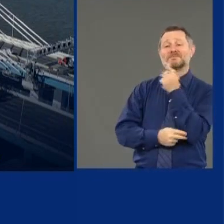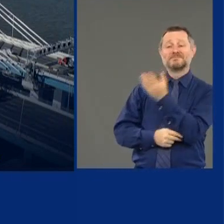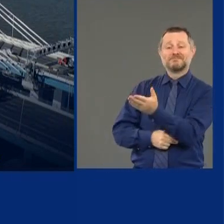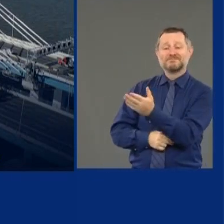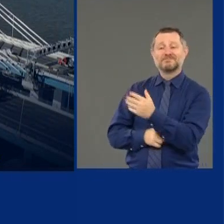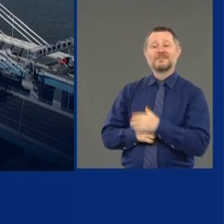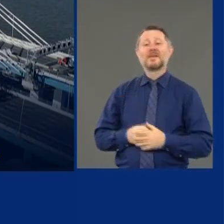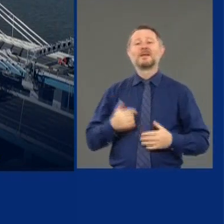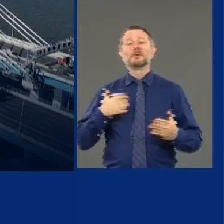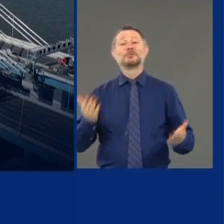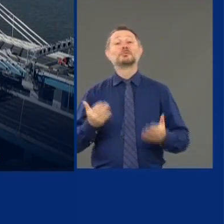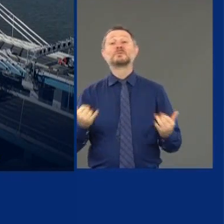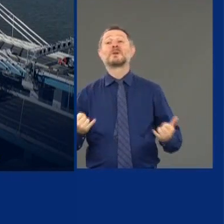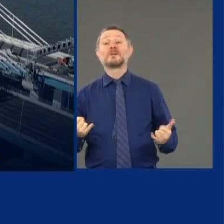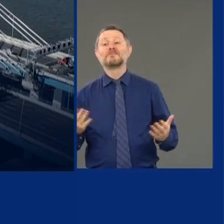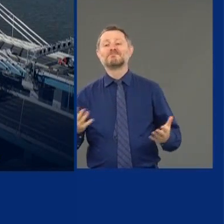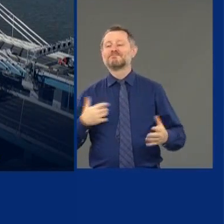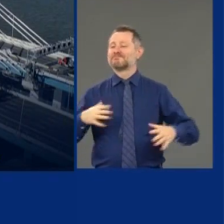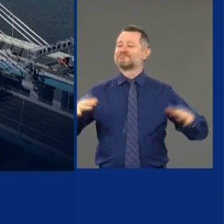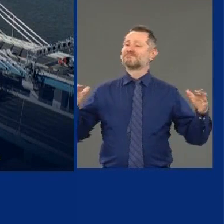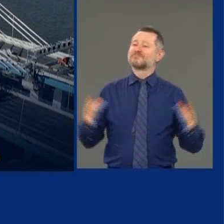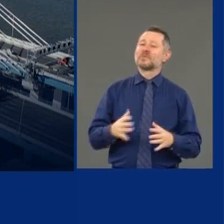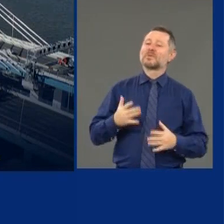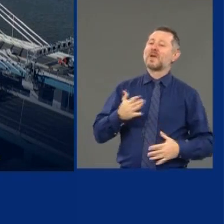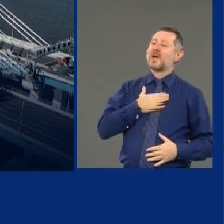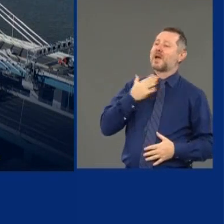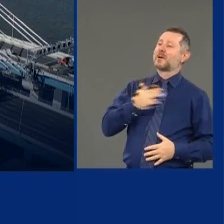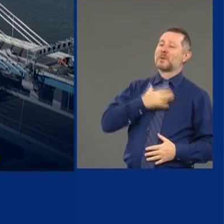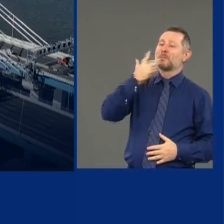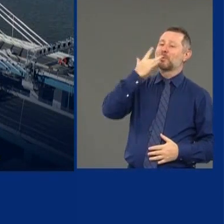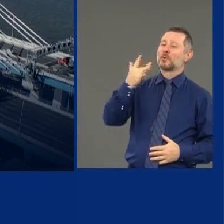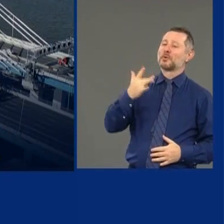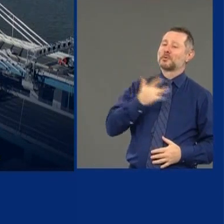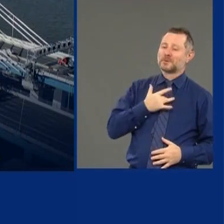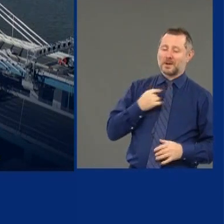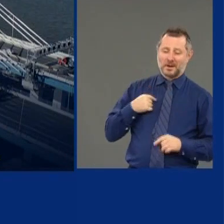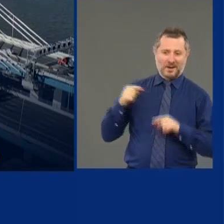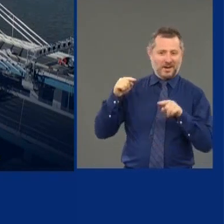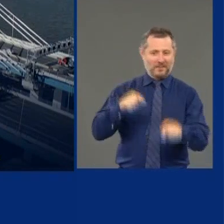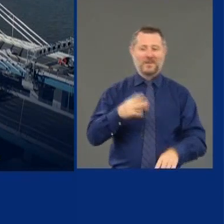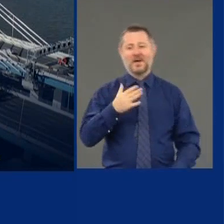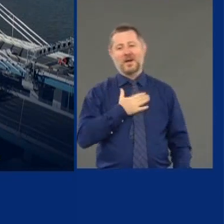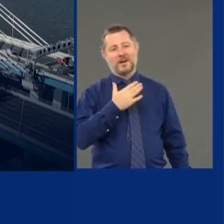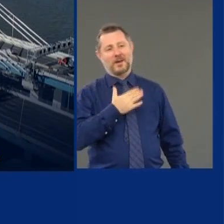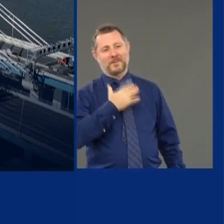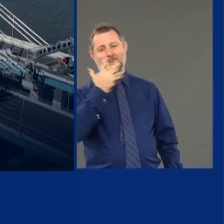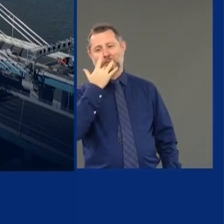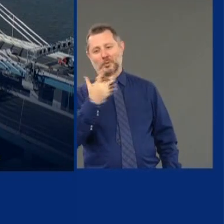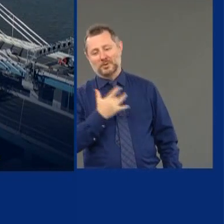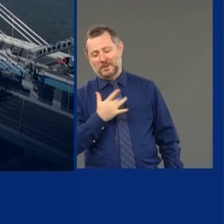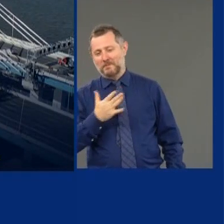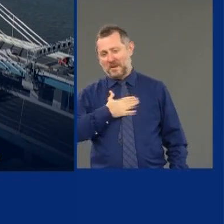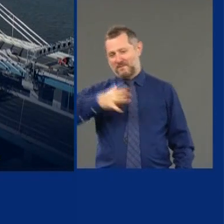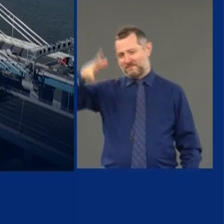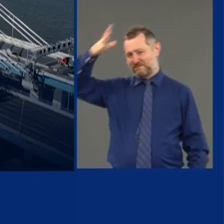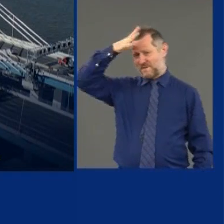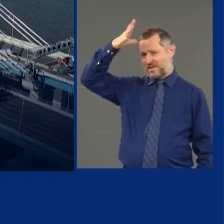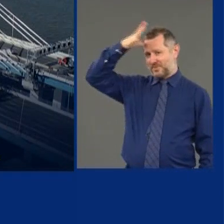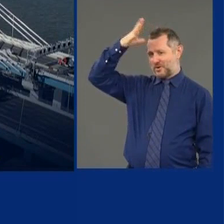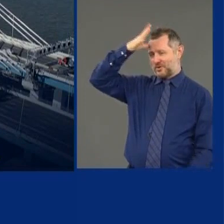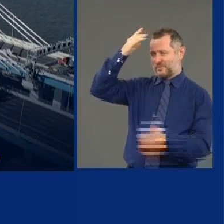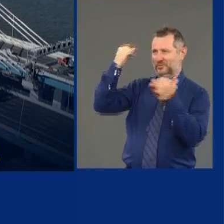We're here today to say happy birthday. I'm here today to say happy birthday. It's my father's birthday today.